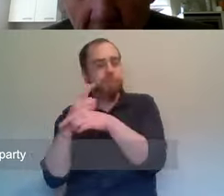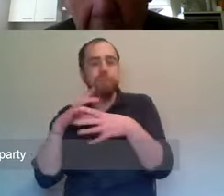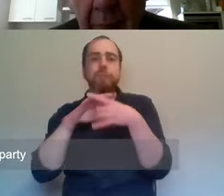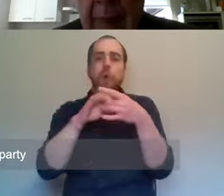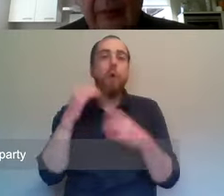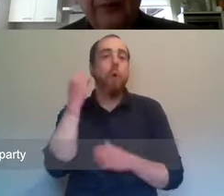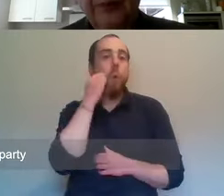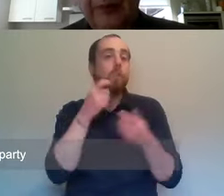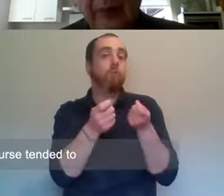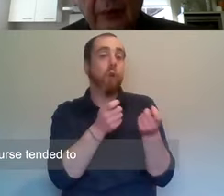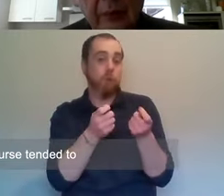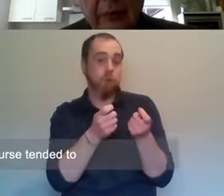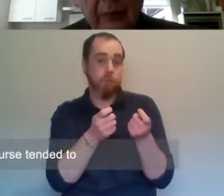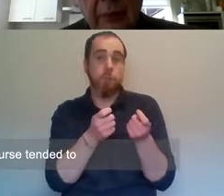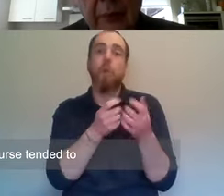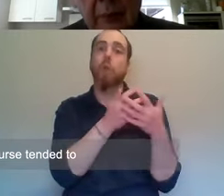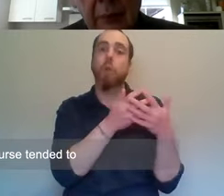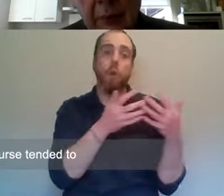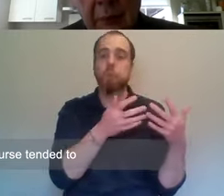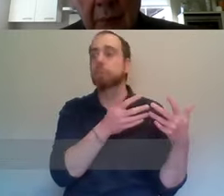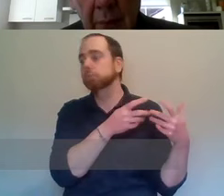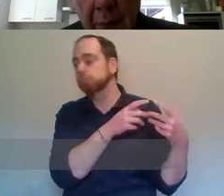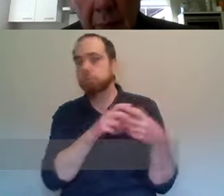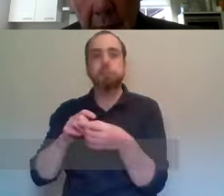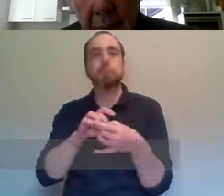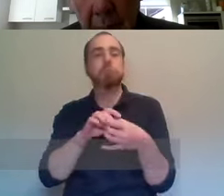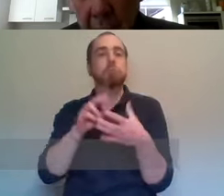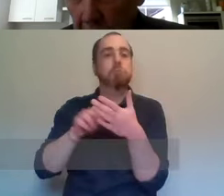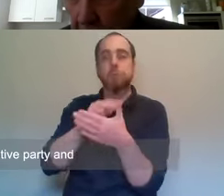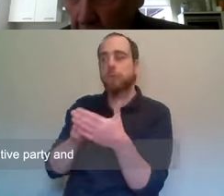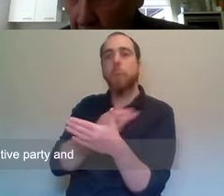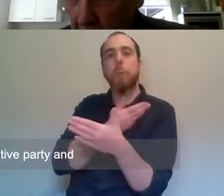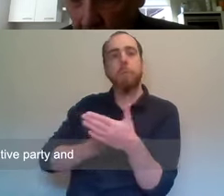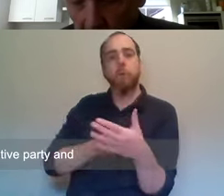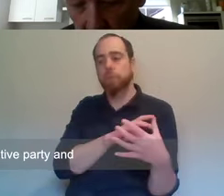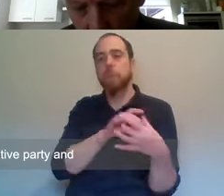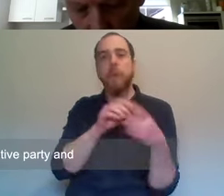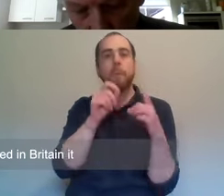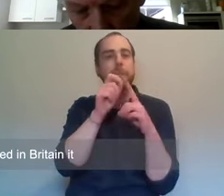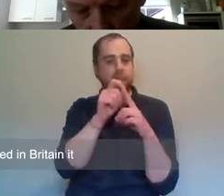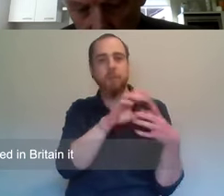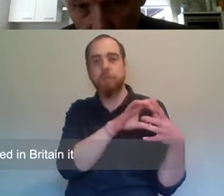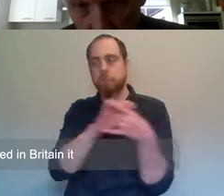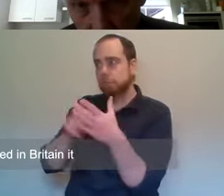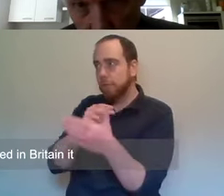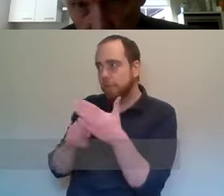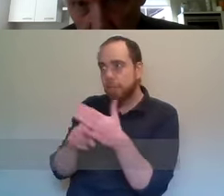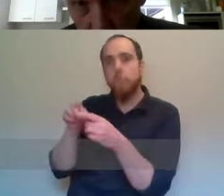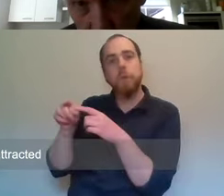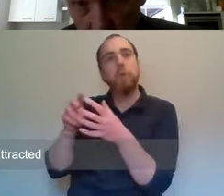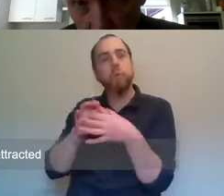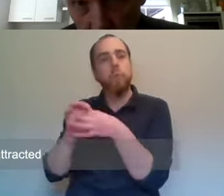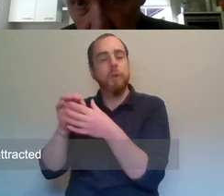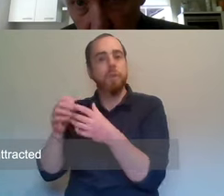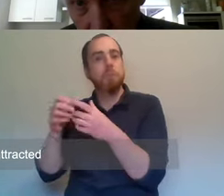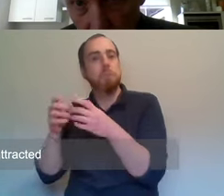liberal party, and the Anglicans, of course, tended to vote for the, for the Conservative Party. And the same thing happened in Britain. It was the